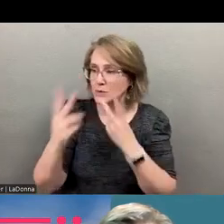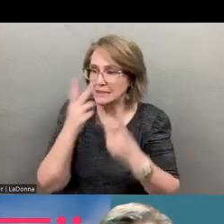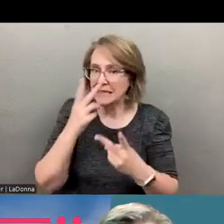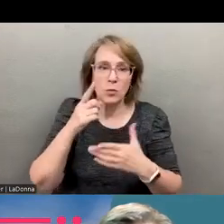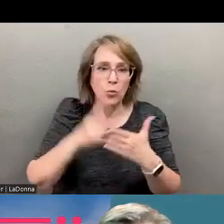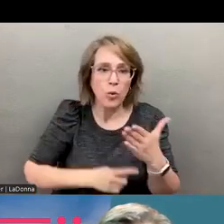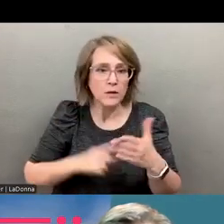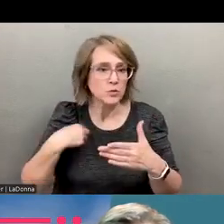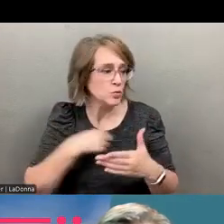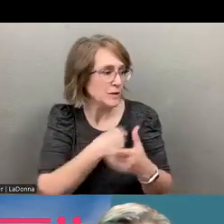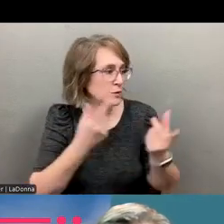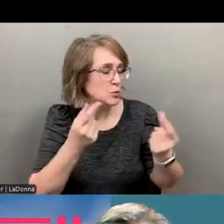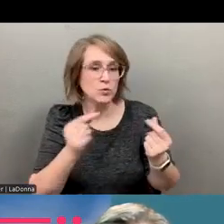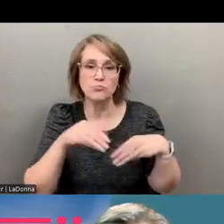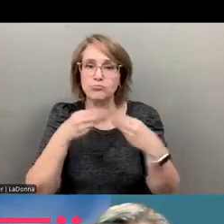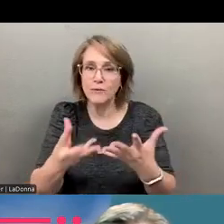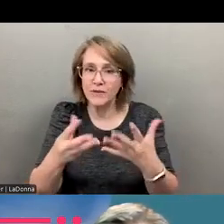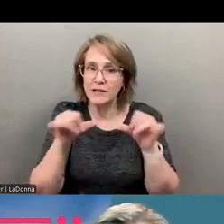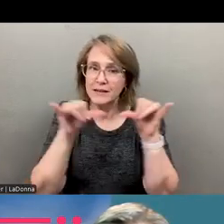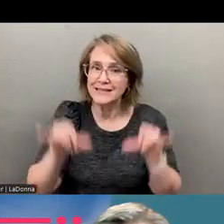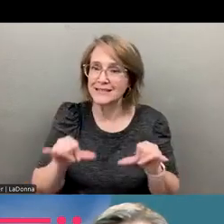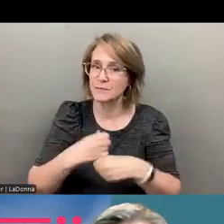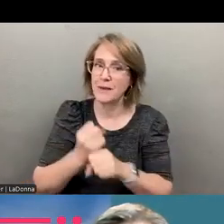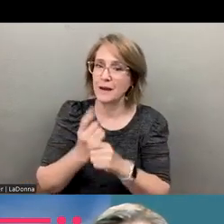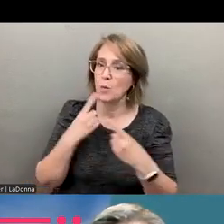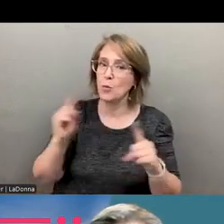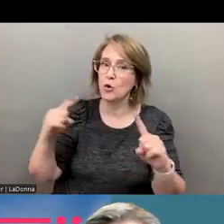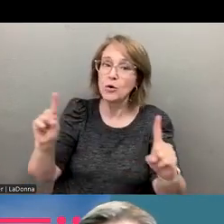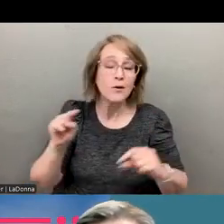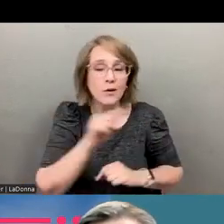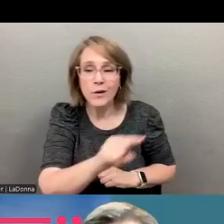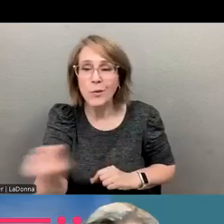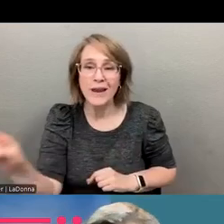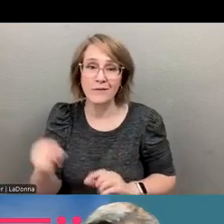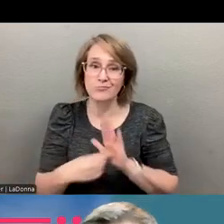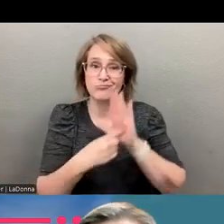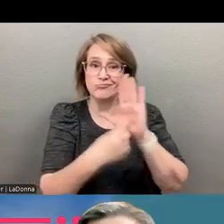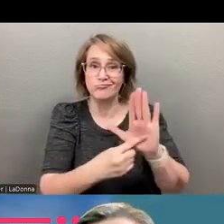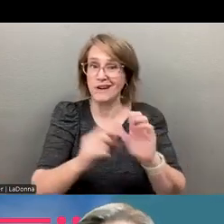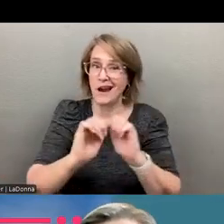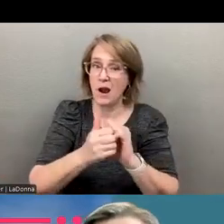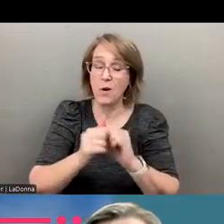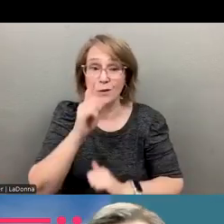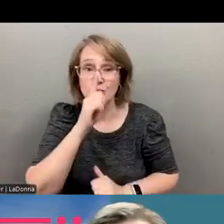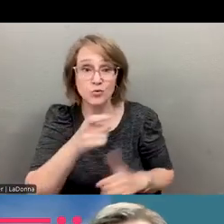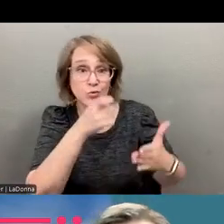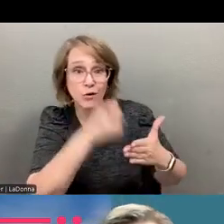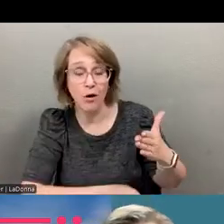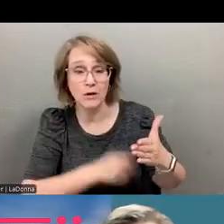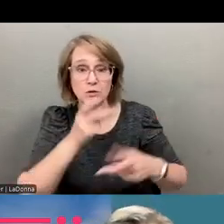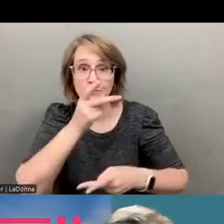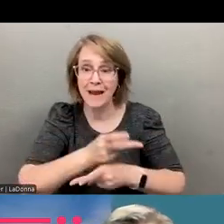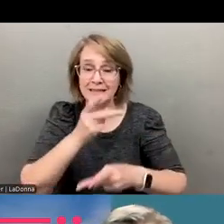you'd need to bring information forward and you need to present it in a way that's going to help inform individuals with the true costs and maintaining